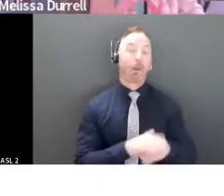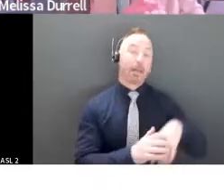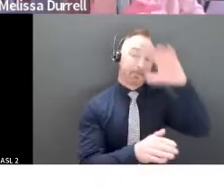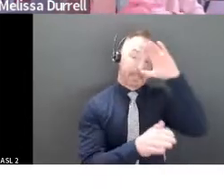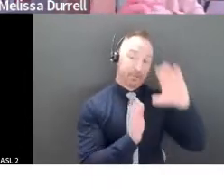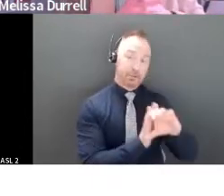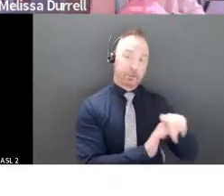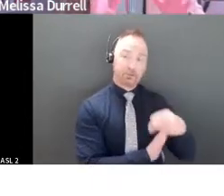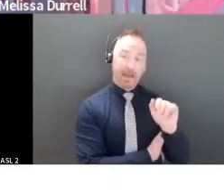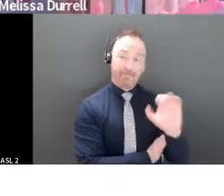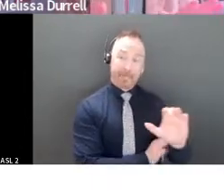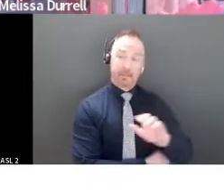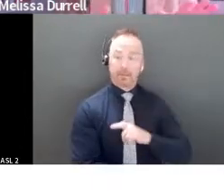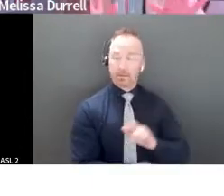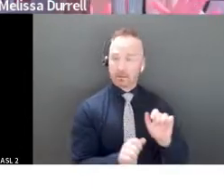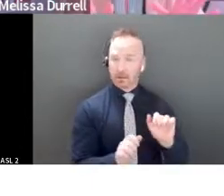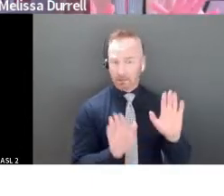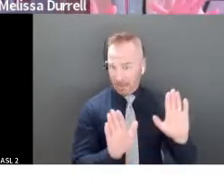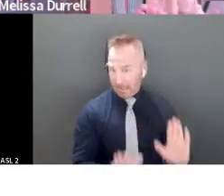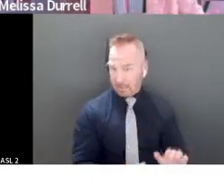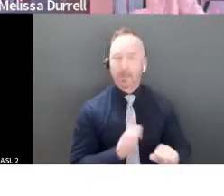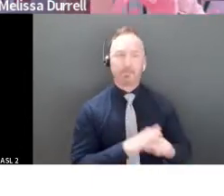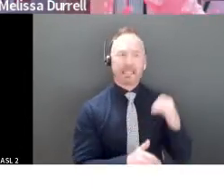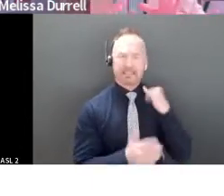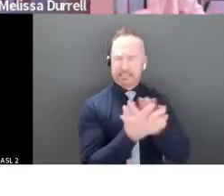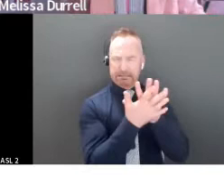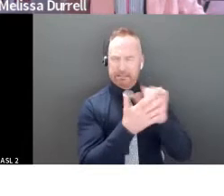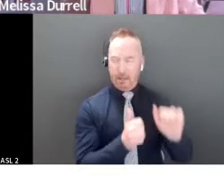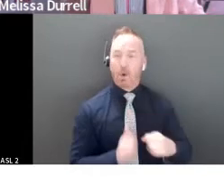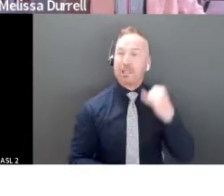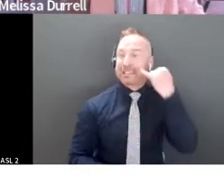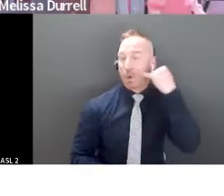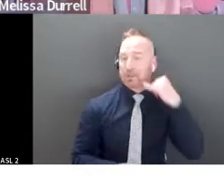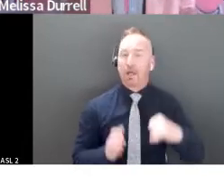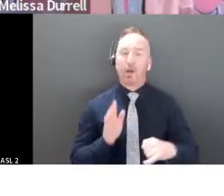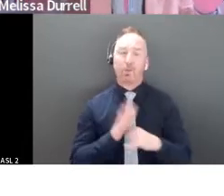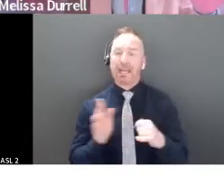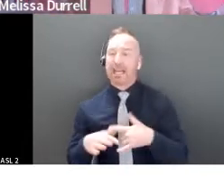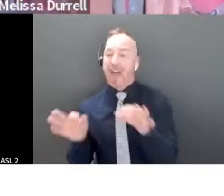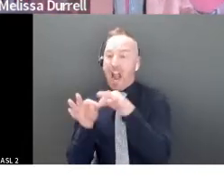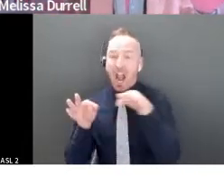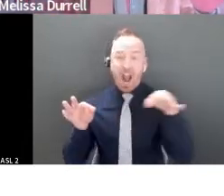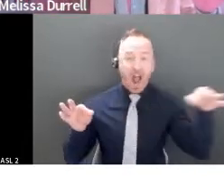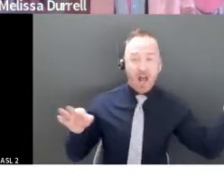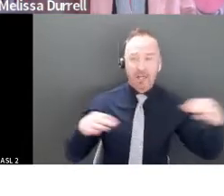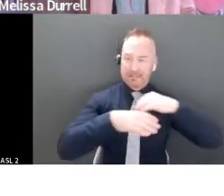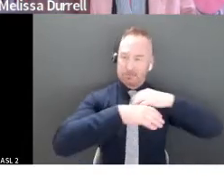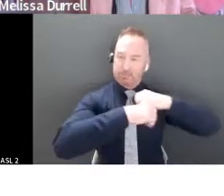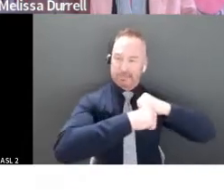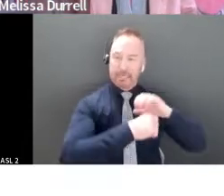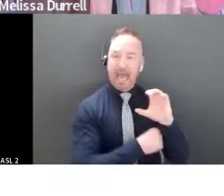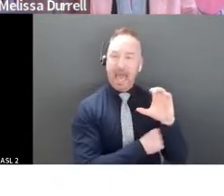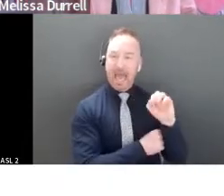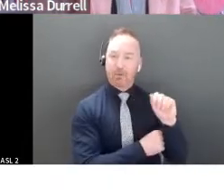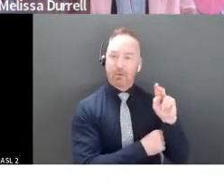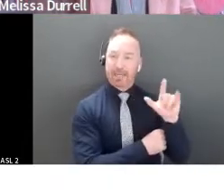keep it less busy and avoid any sort of jargon or acronyms. As soon as you start to throw in an acronym, you're going to lose people because your brain